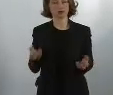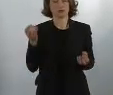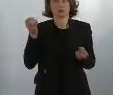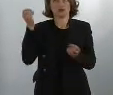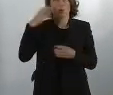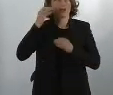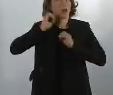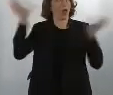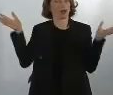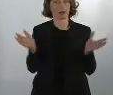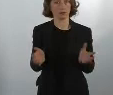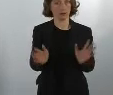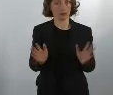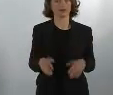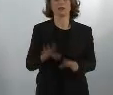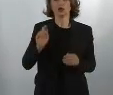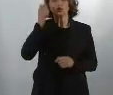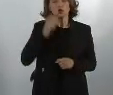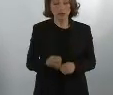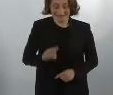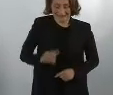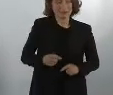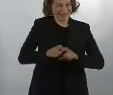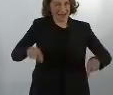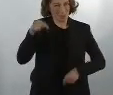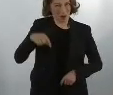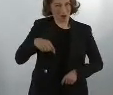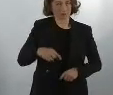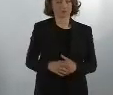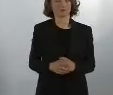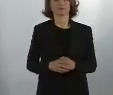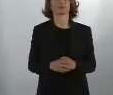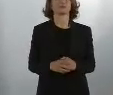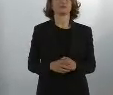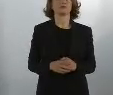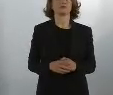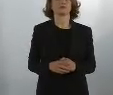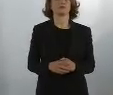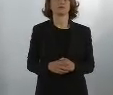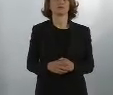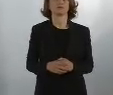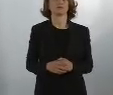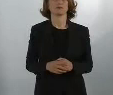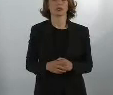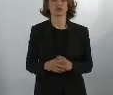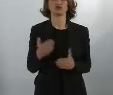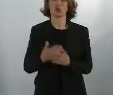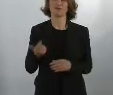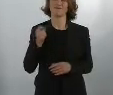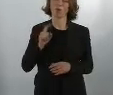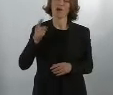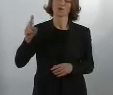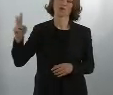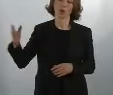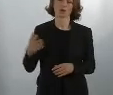for discussion, then you talk to them, of course. So on this study, I want to say again, for weeks now we've had